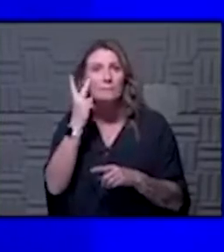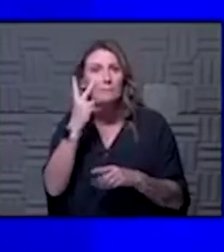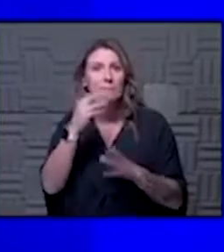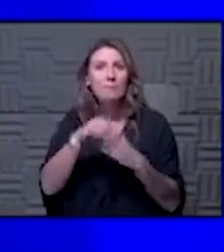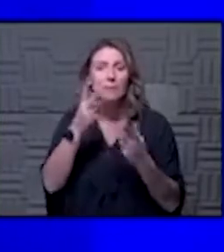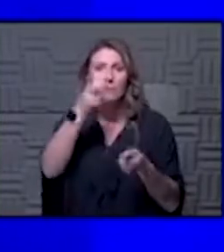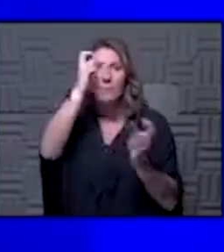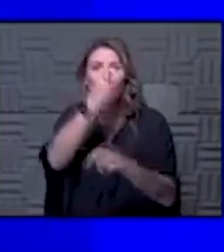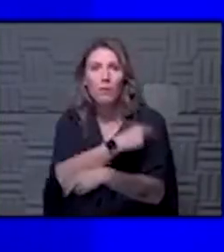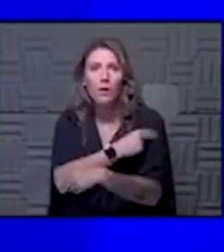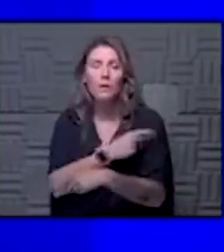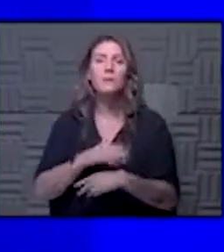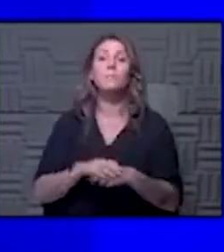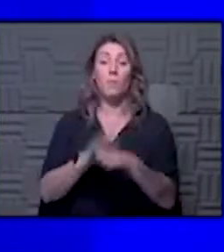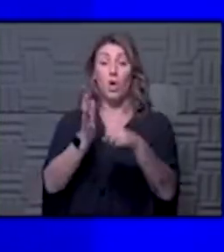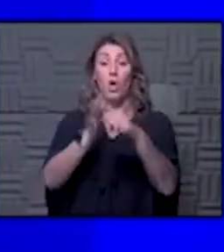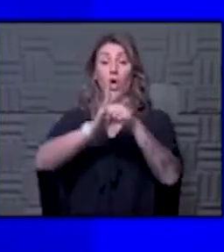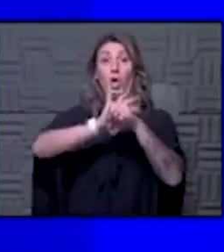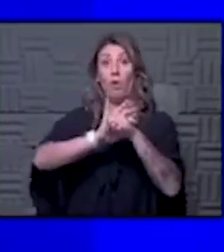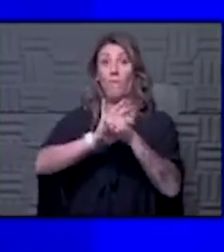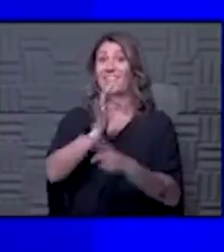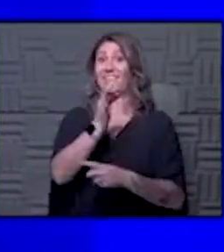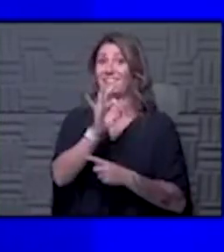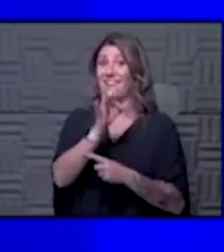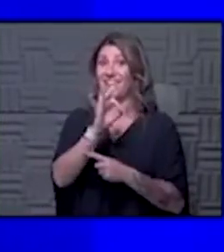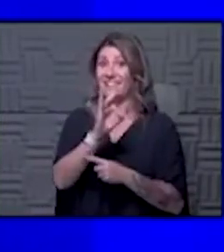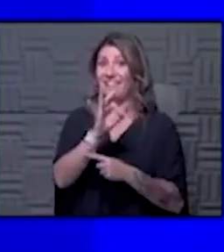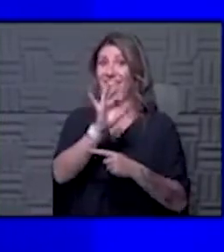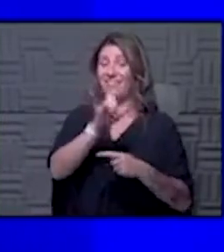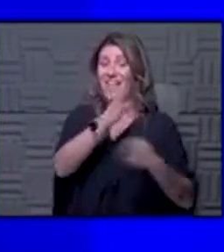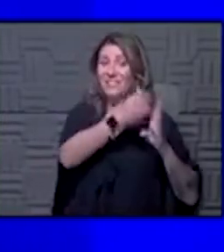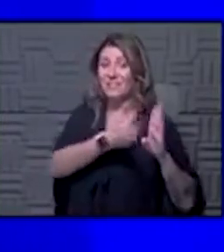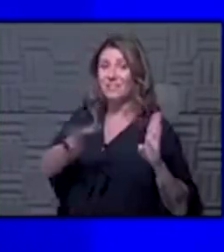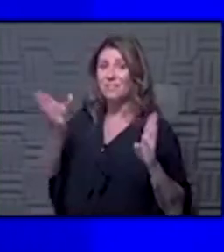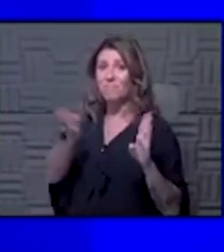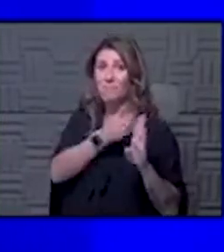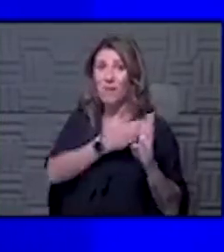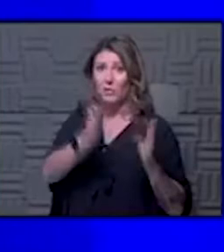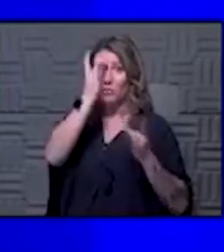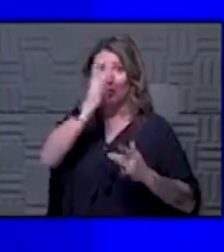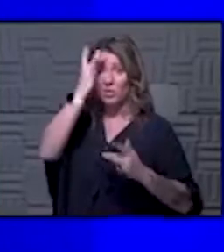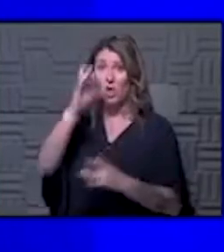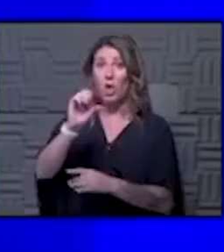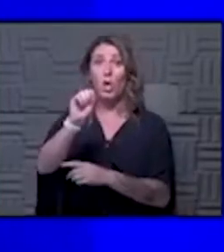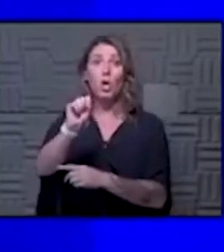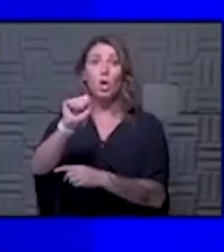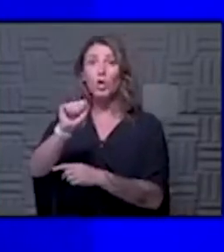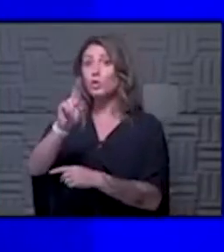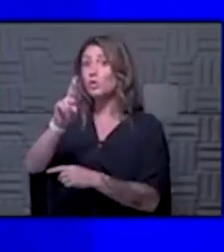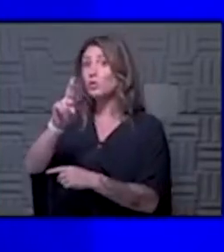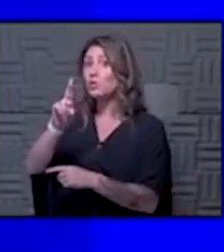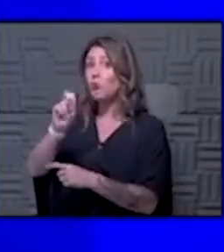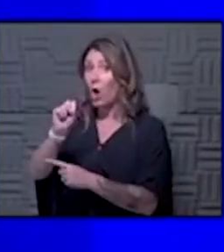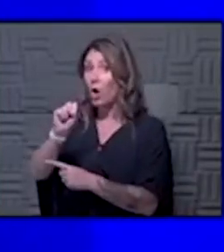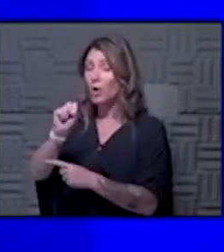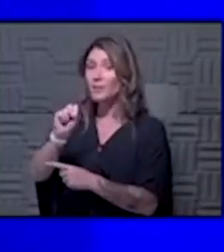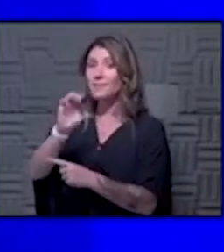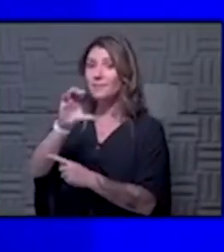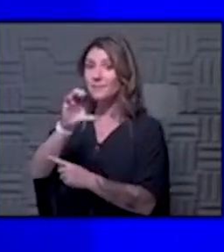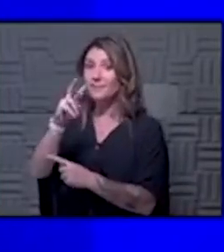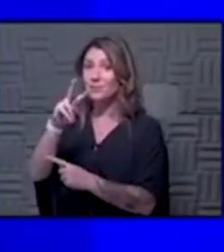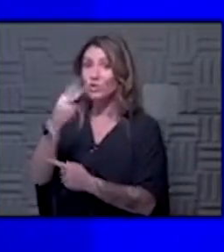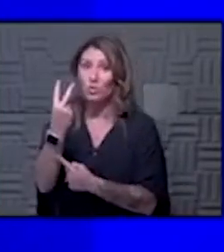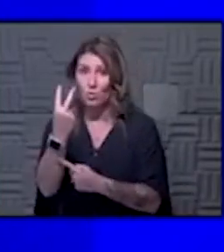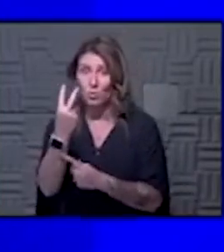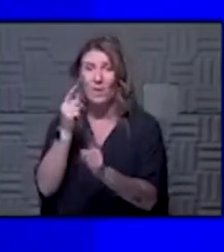that the COVID-19 is the spectrum of disease the SARS-CoV-2 is the actual virus itself and a lot of times they